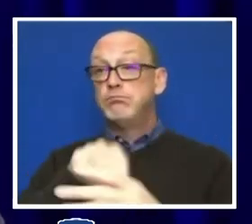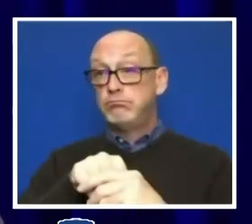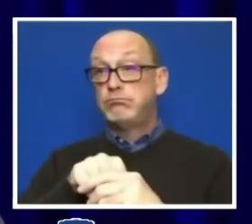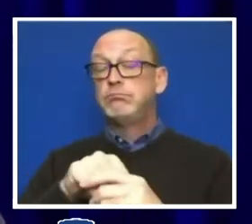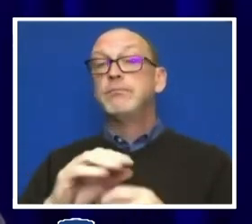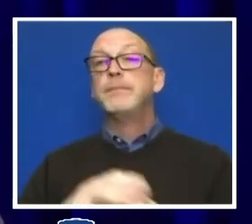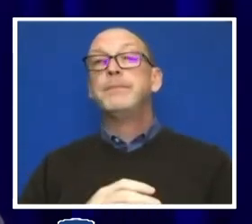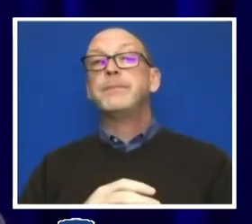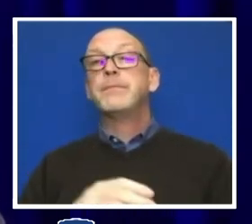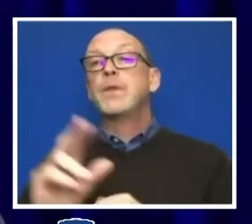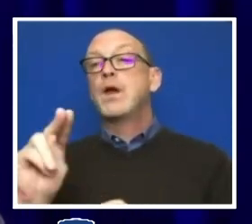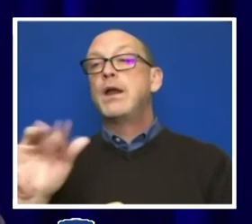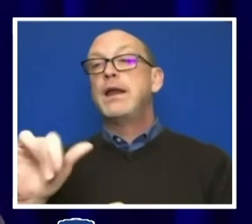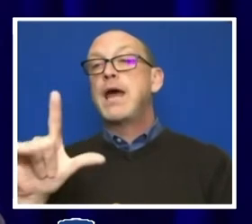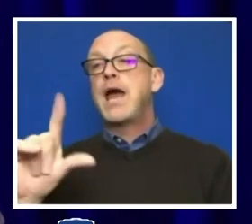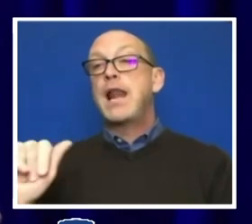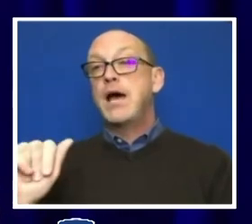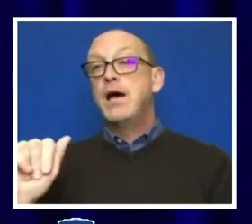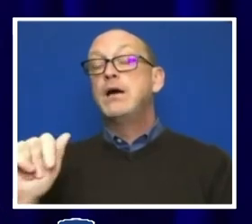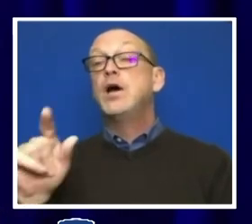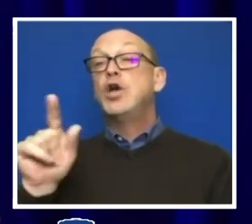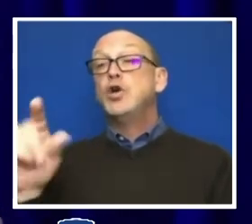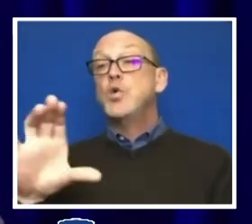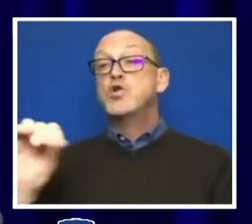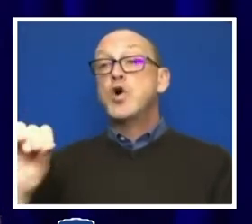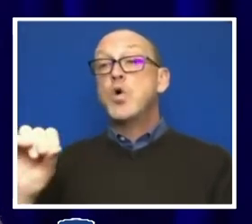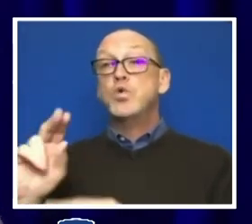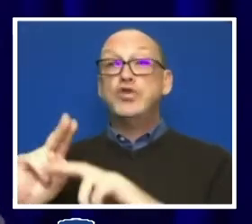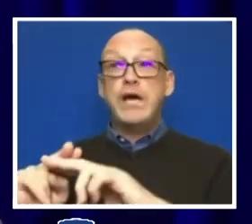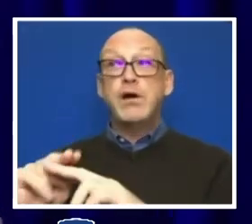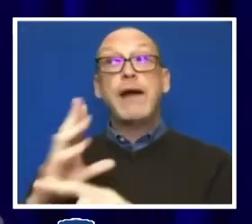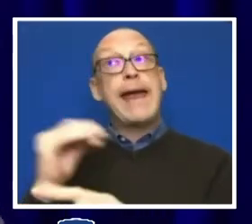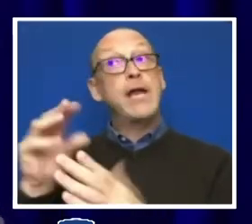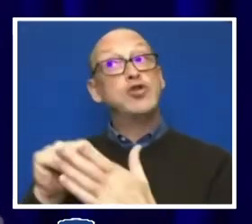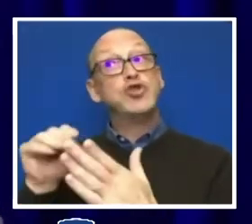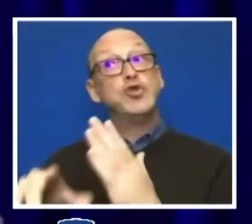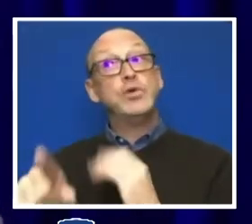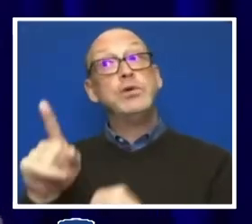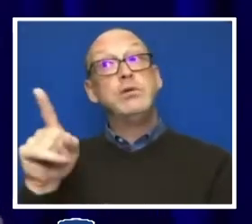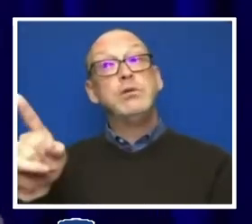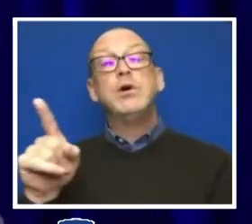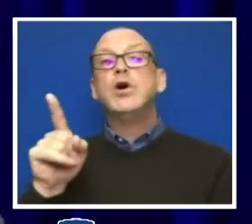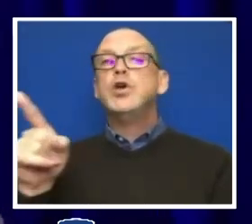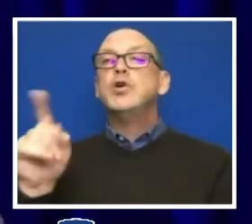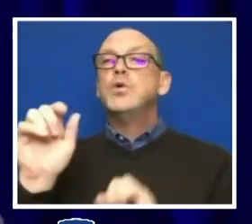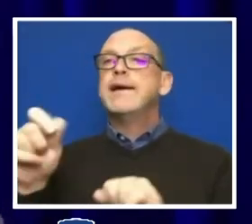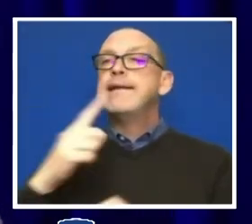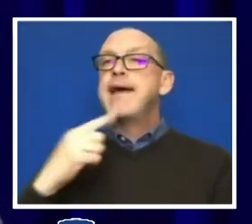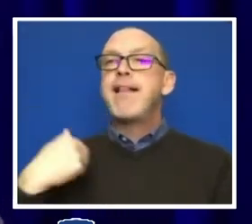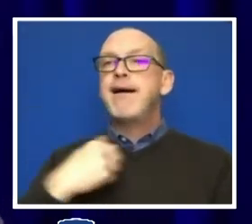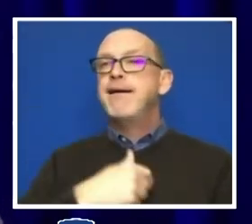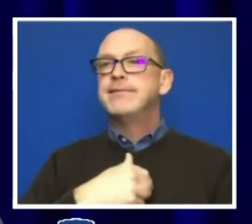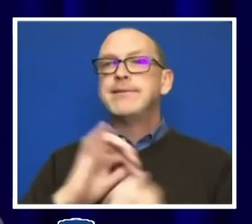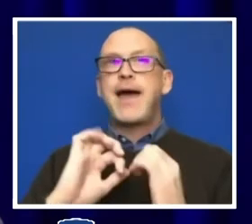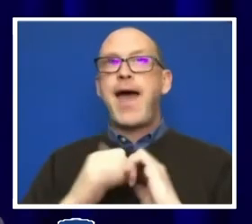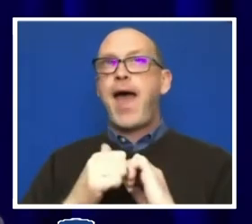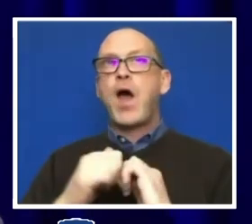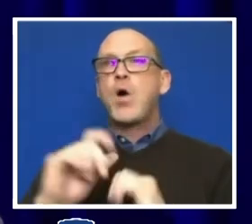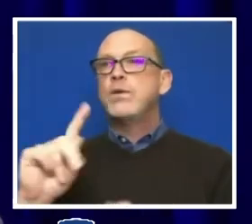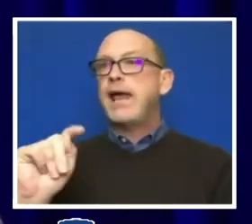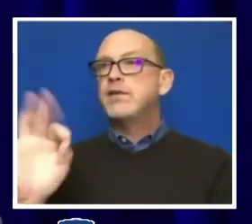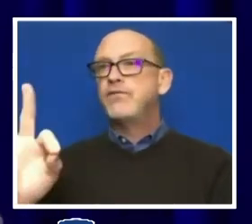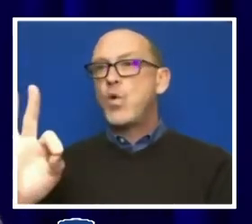Nyla, as a co-chair and as a student, perhaps you could tell us how the task force